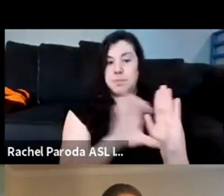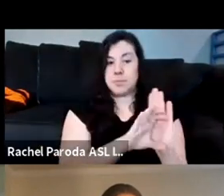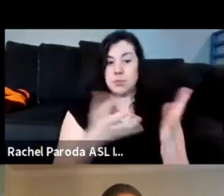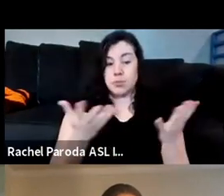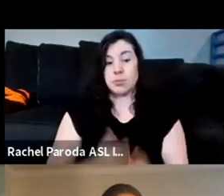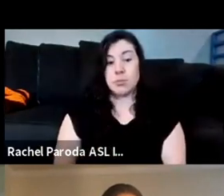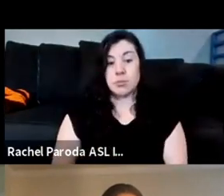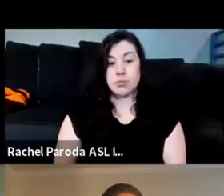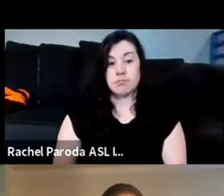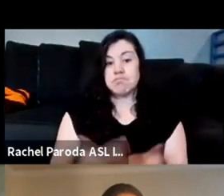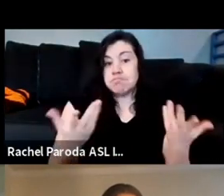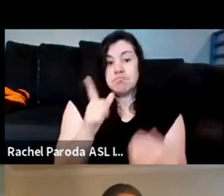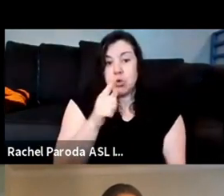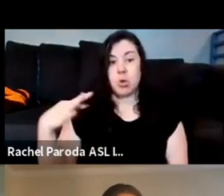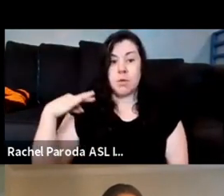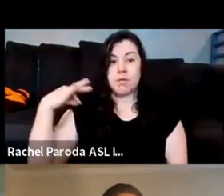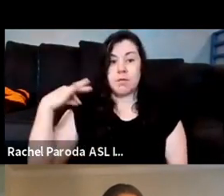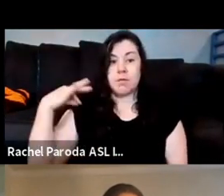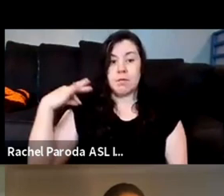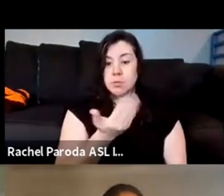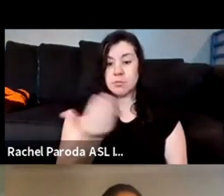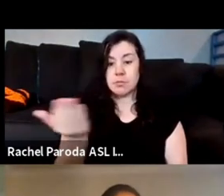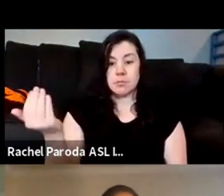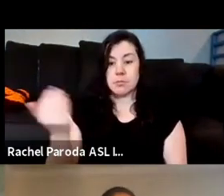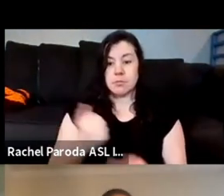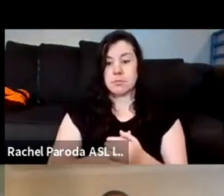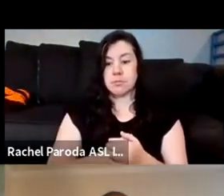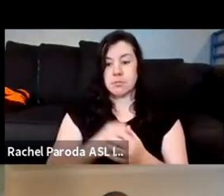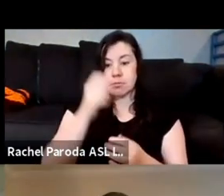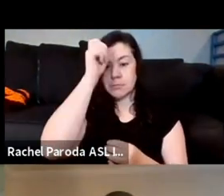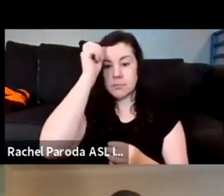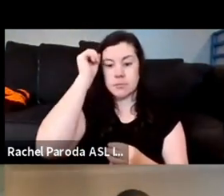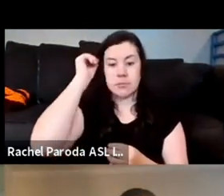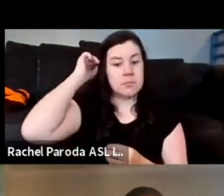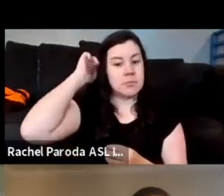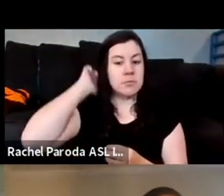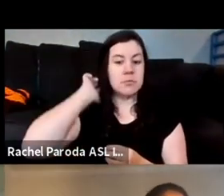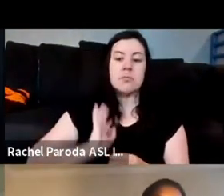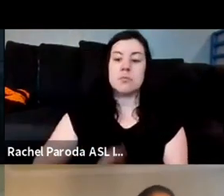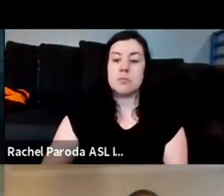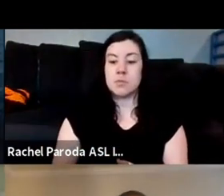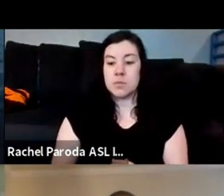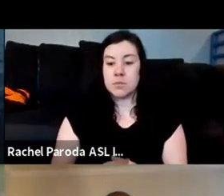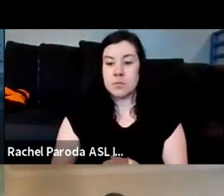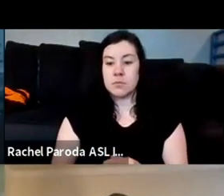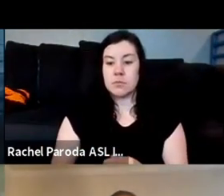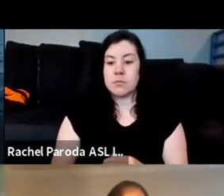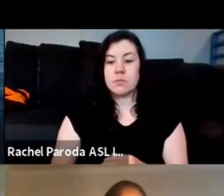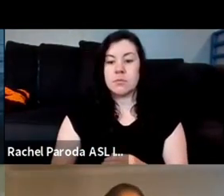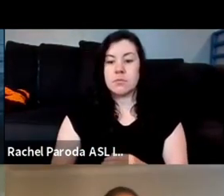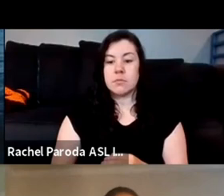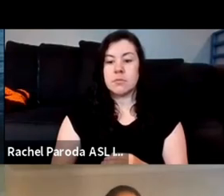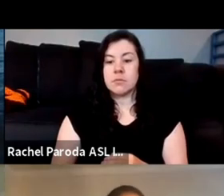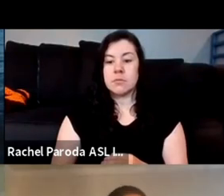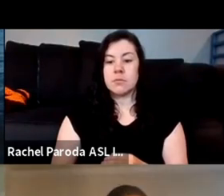and we'll let someone volunteer to go first i don't want to just go i think that you